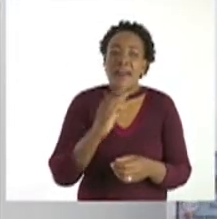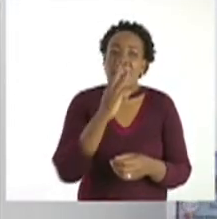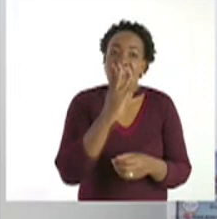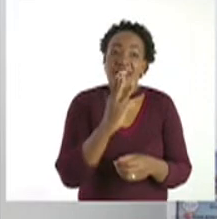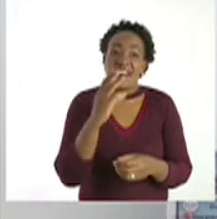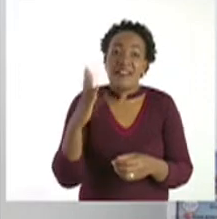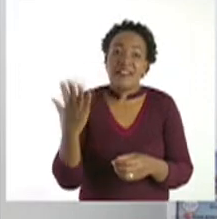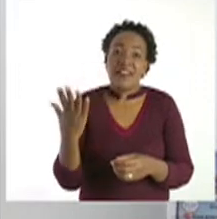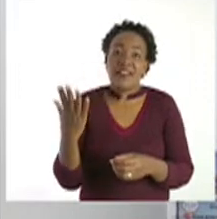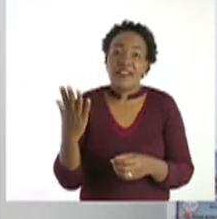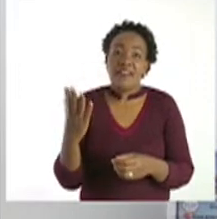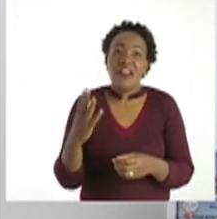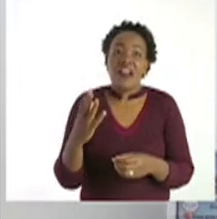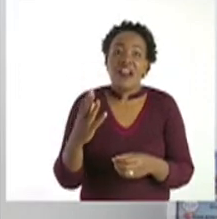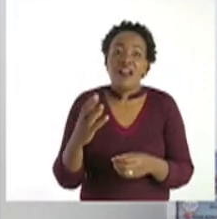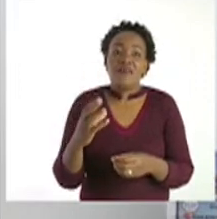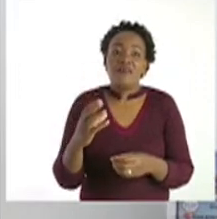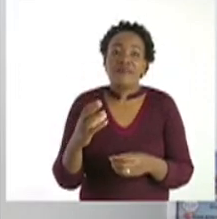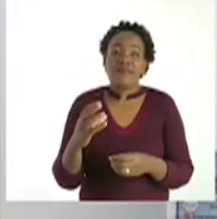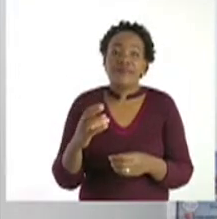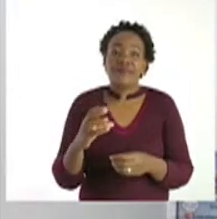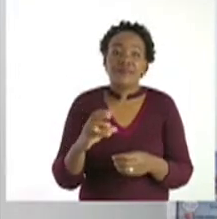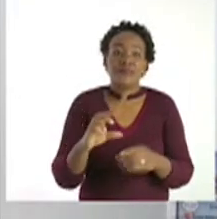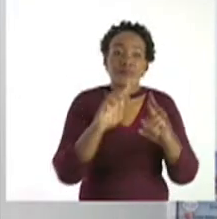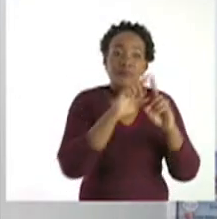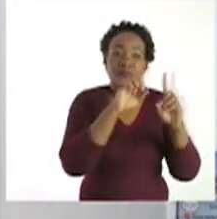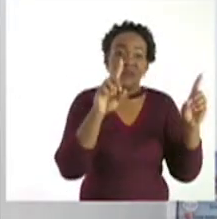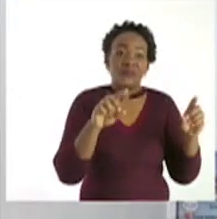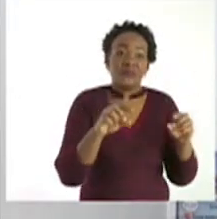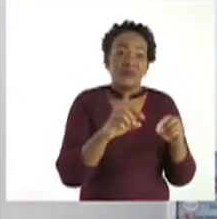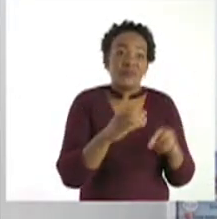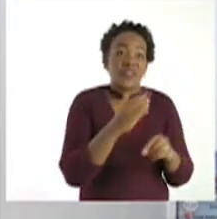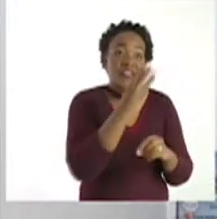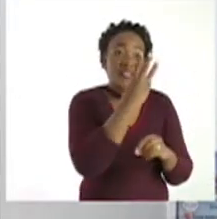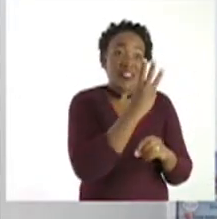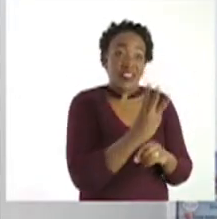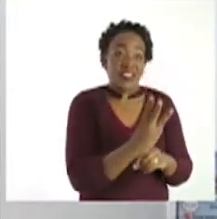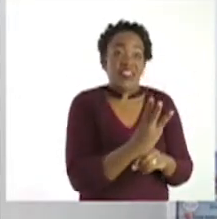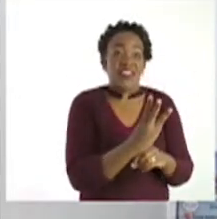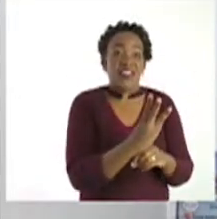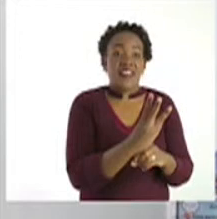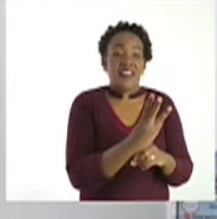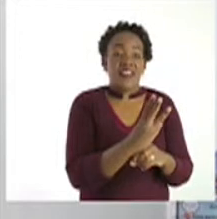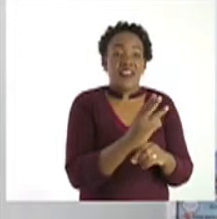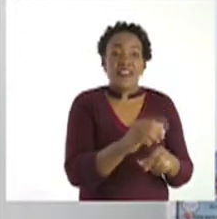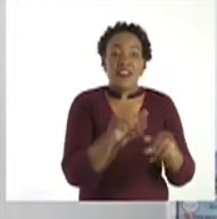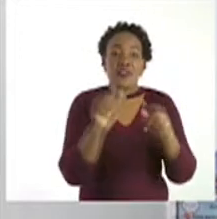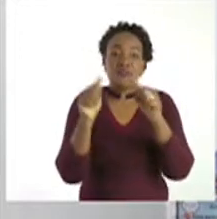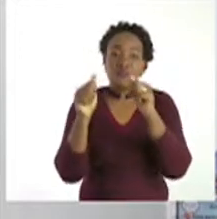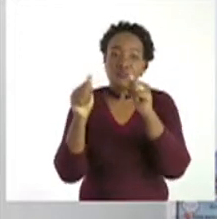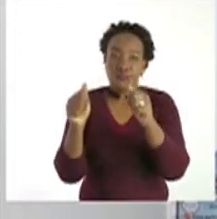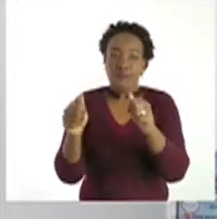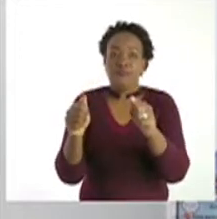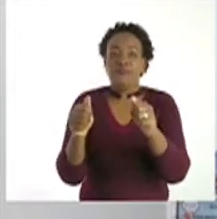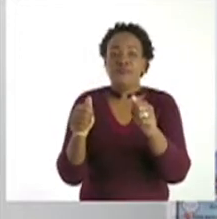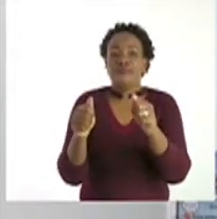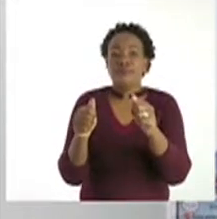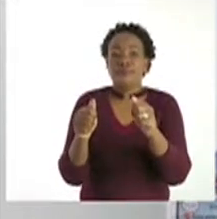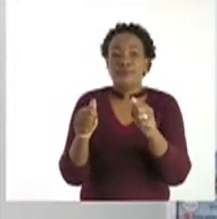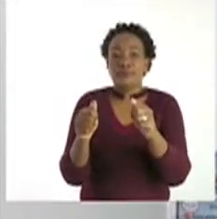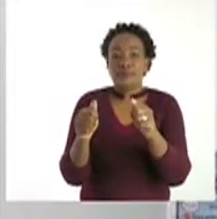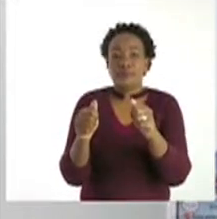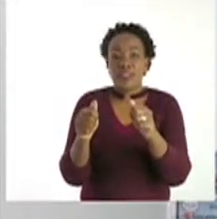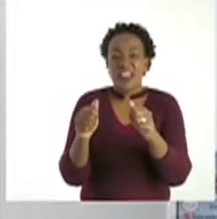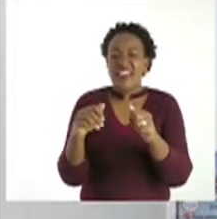your 30, because you know the spelling, you put it here. You take your